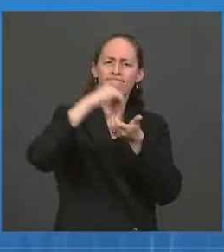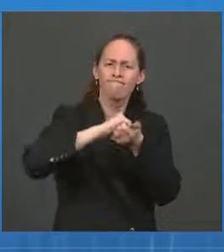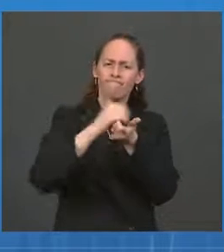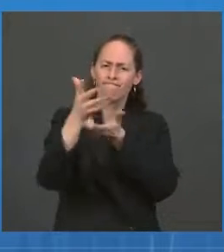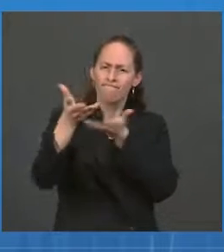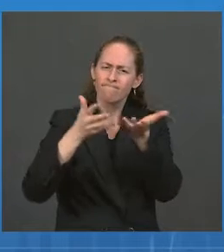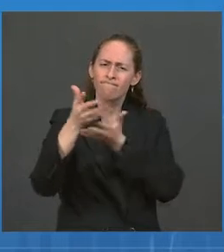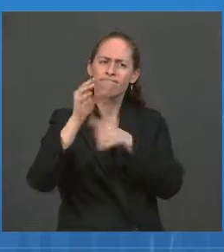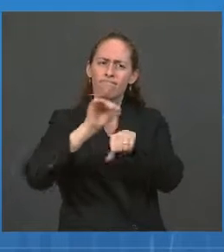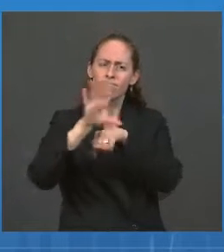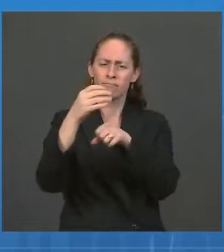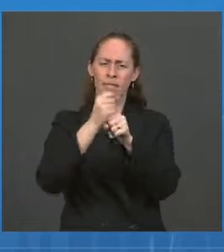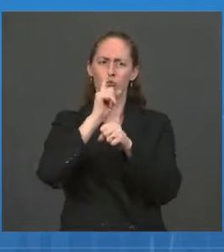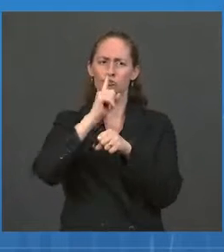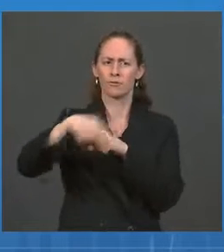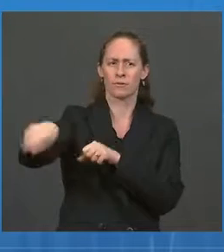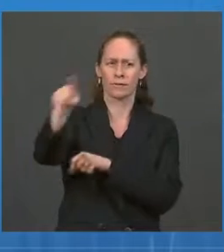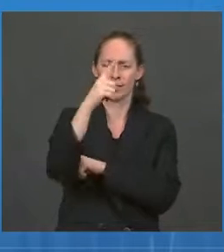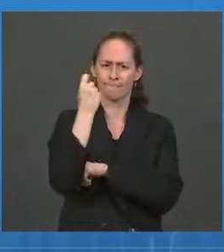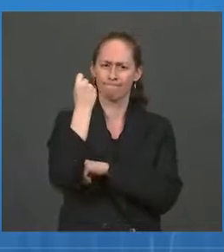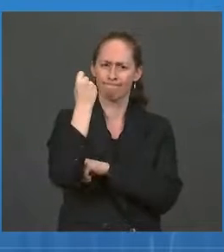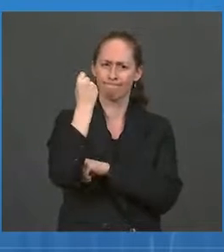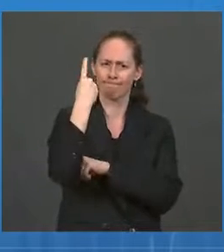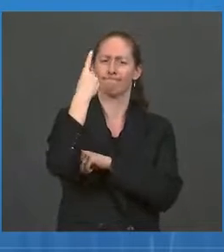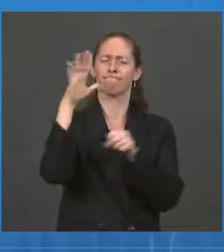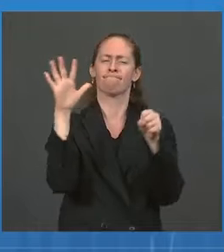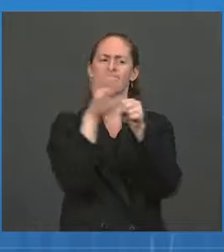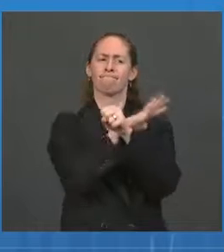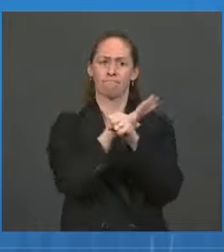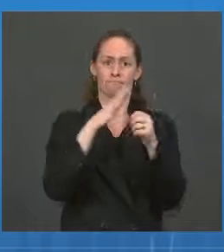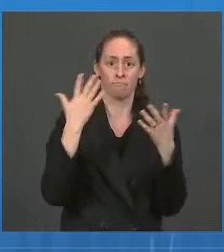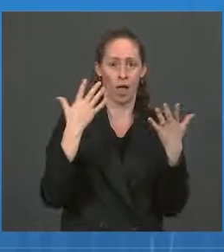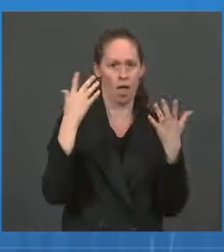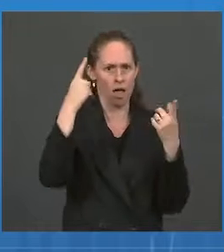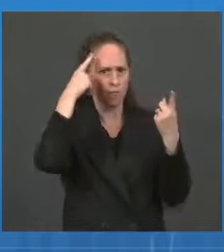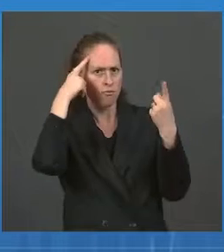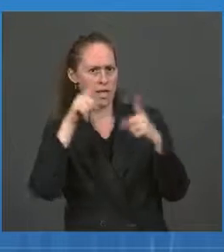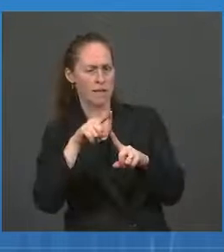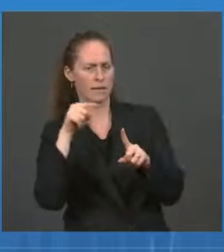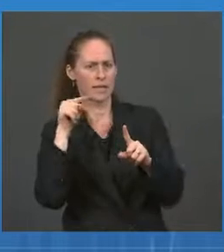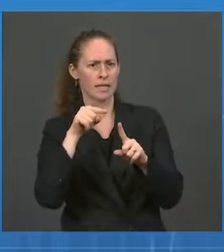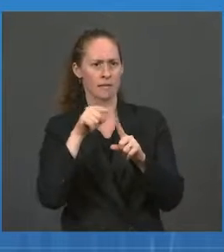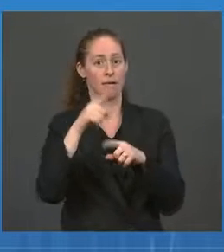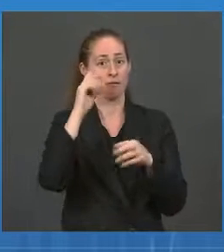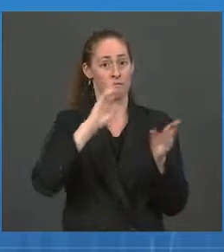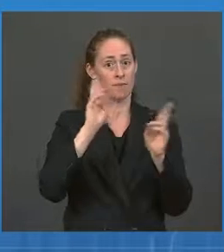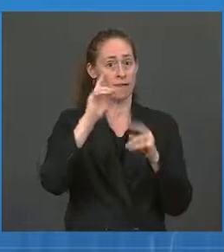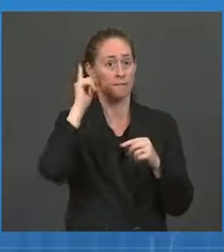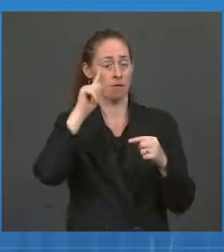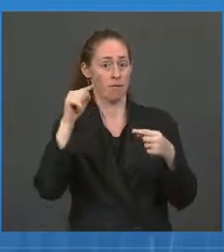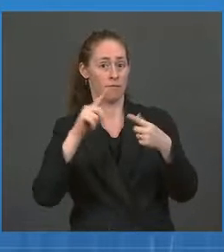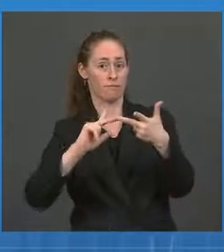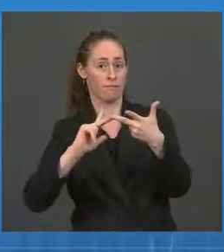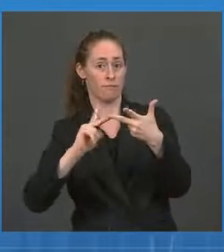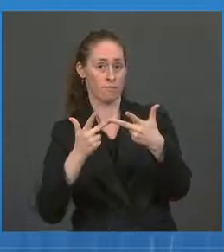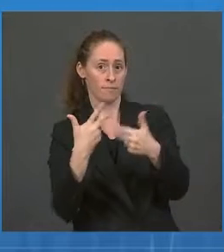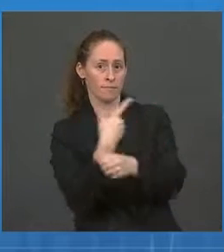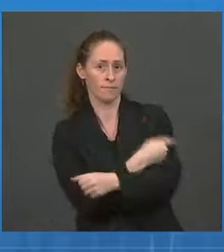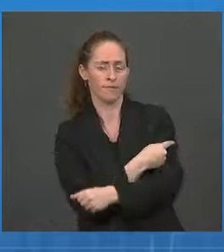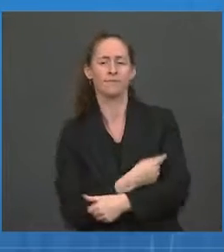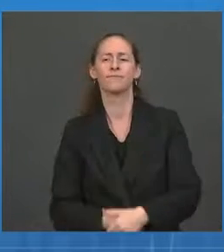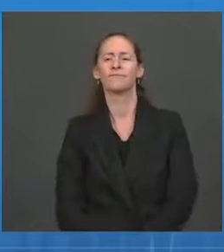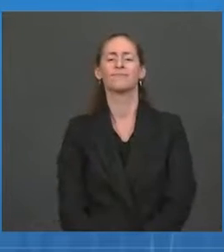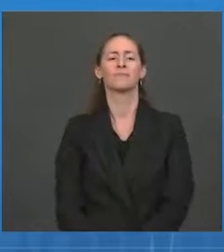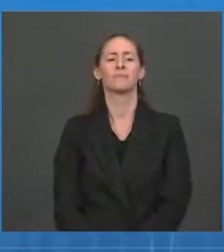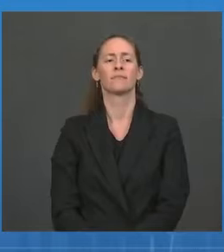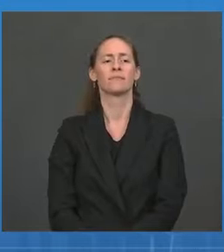is in their provider agreements and what is currently indicated for a boost or a third dose, I will say. And some of these